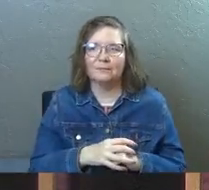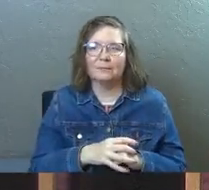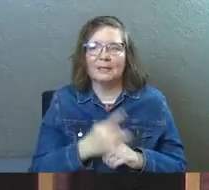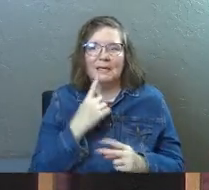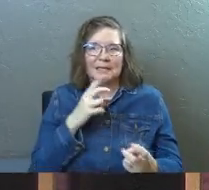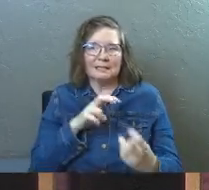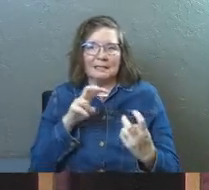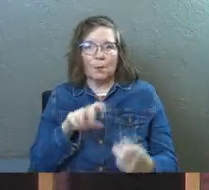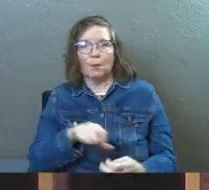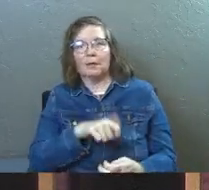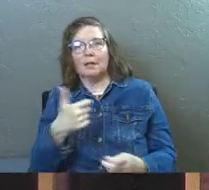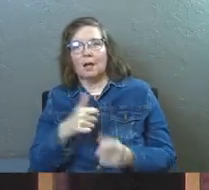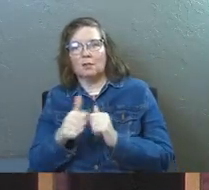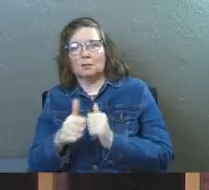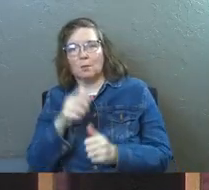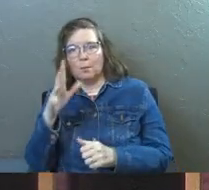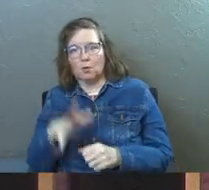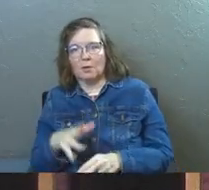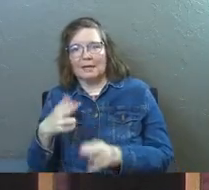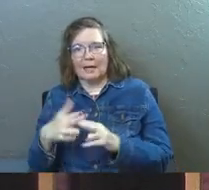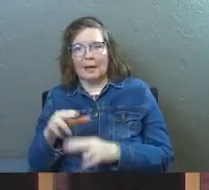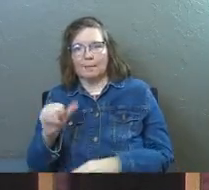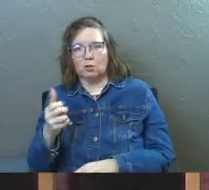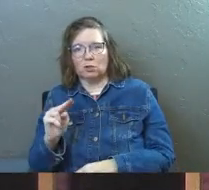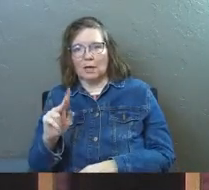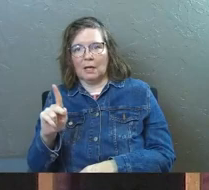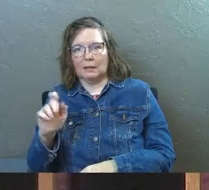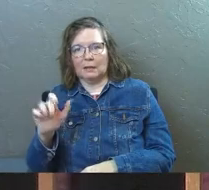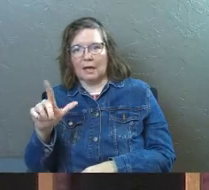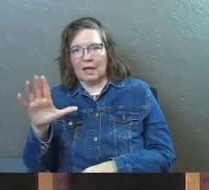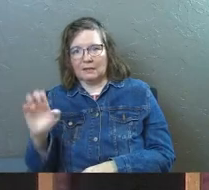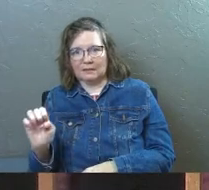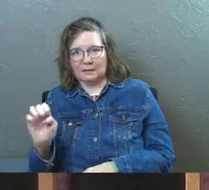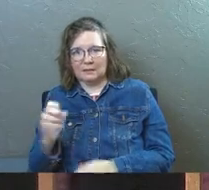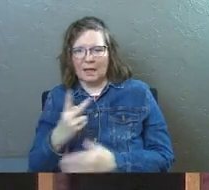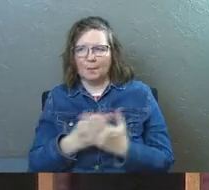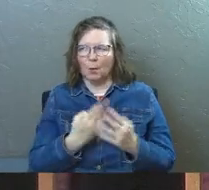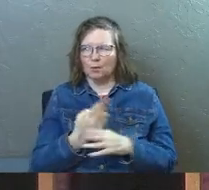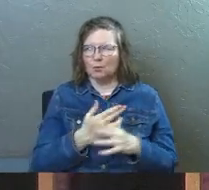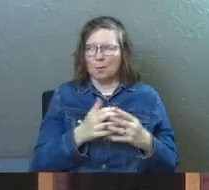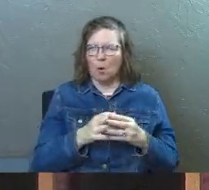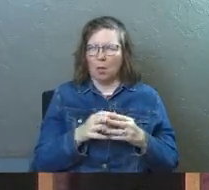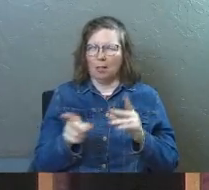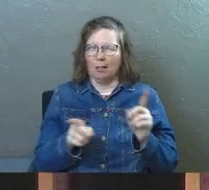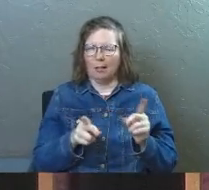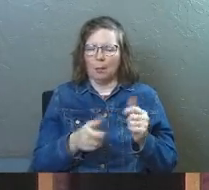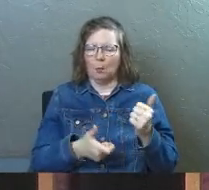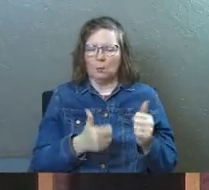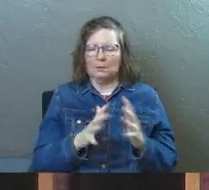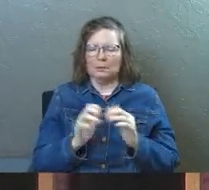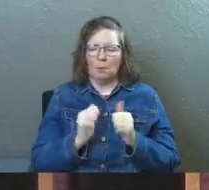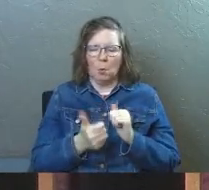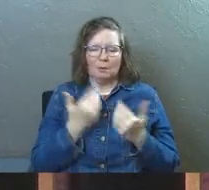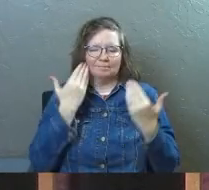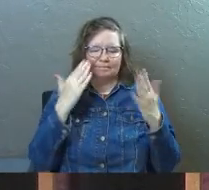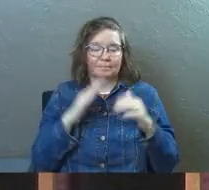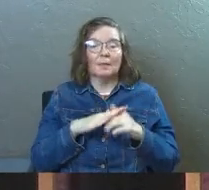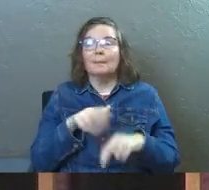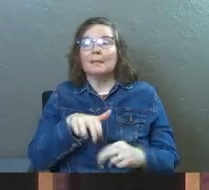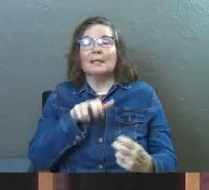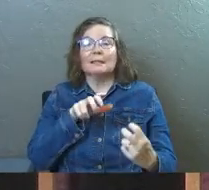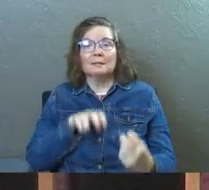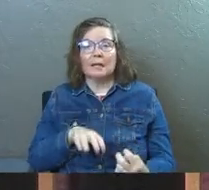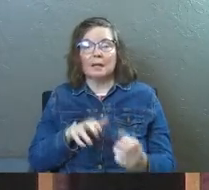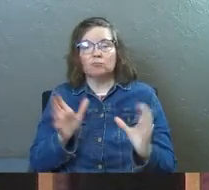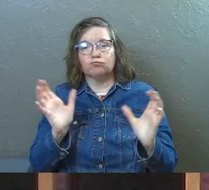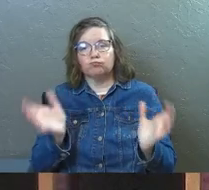He sat down with another sports person named Jason Kelsey, and both of them used a ball in their sport, I'm pretty sure. But they sat down and they